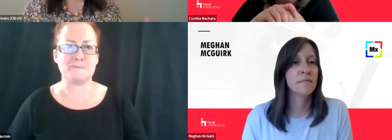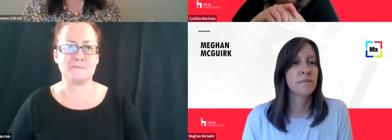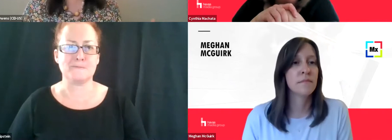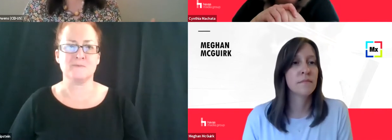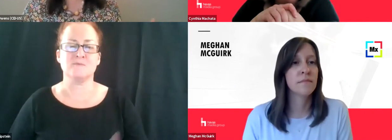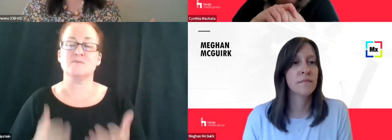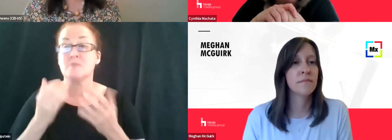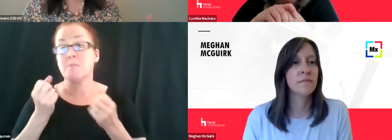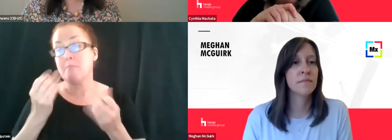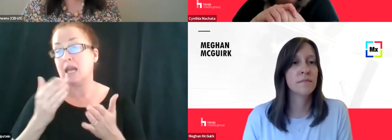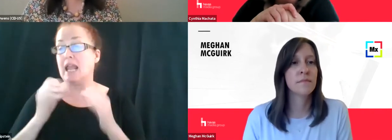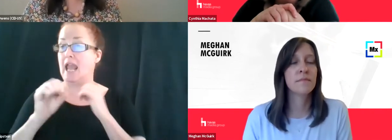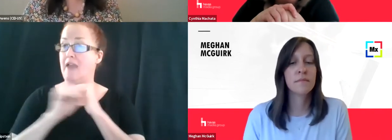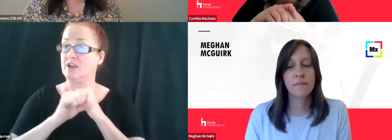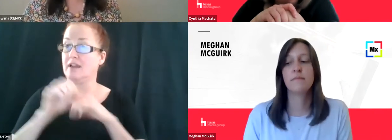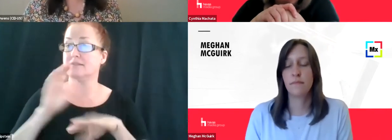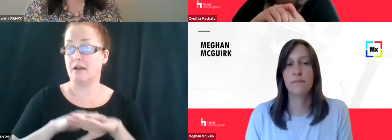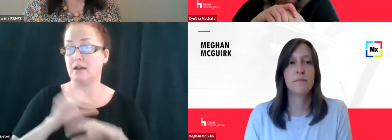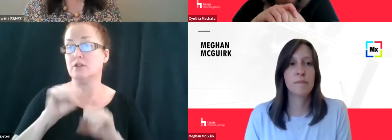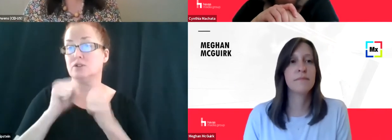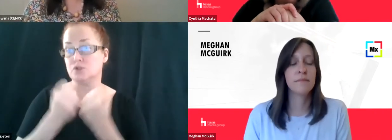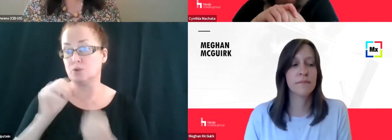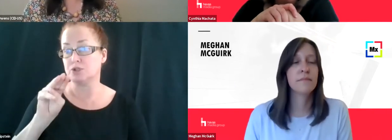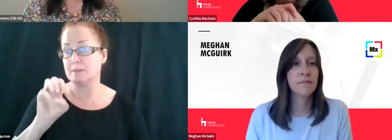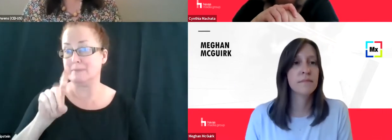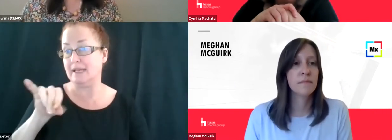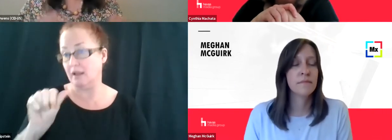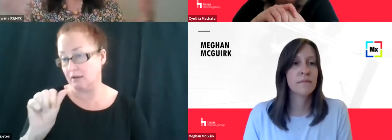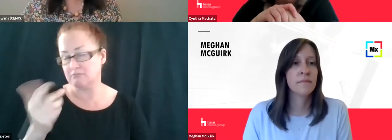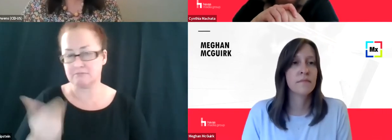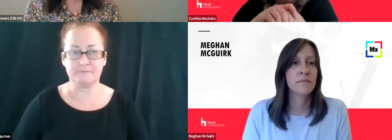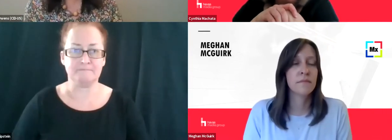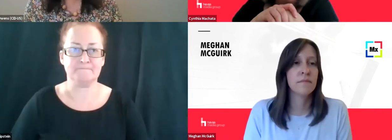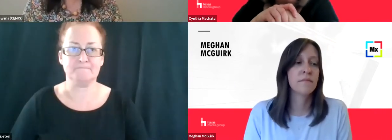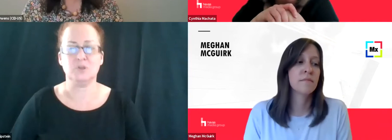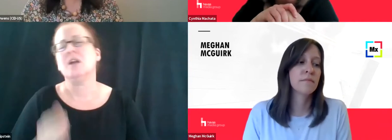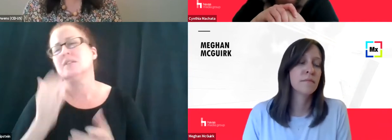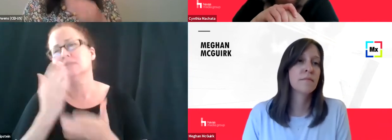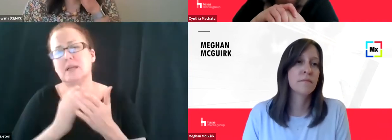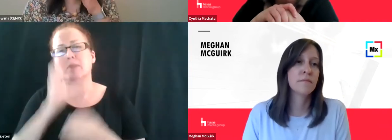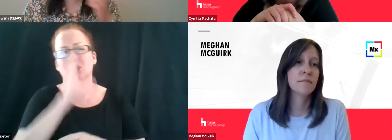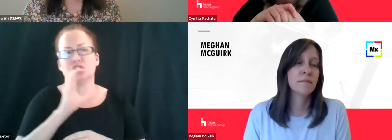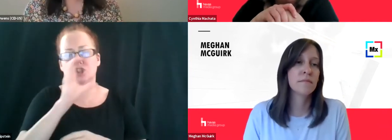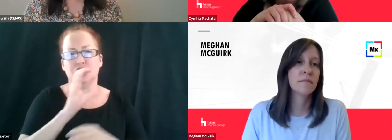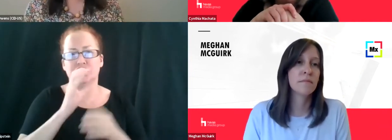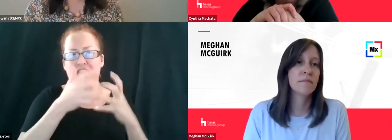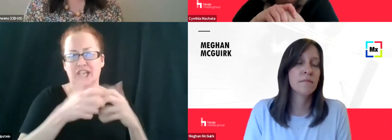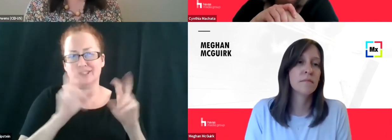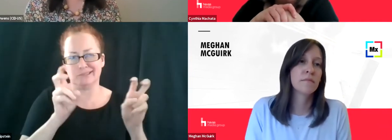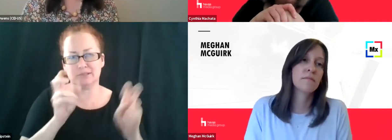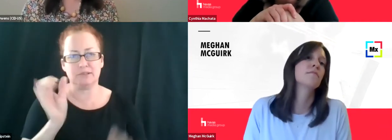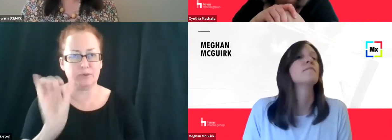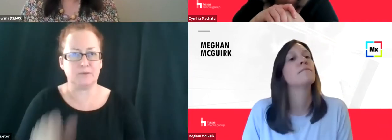stuff on the social media platforms, right. And, and even search engines, you know, do some kind of